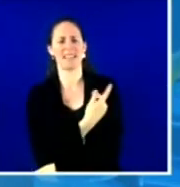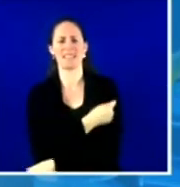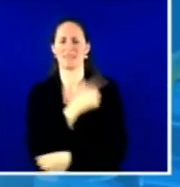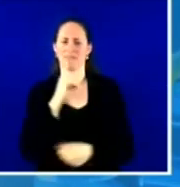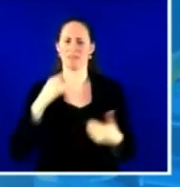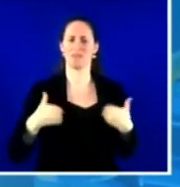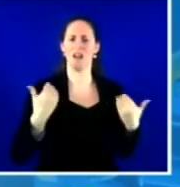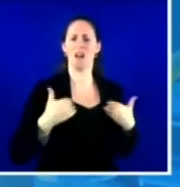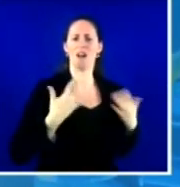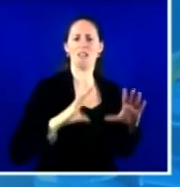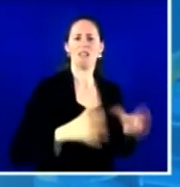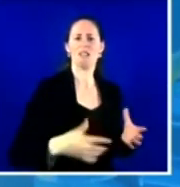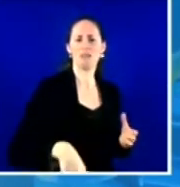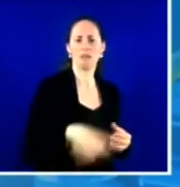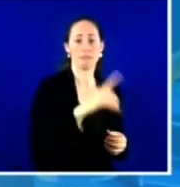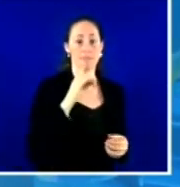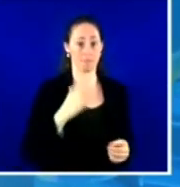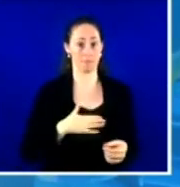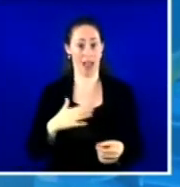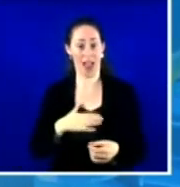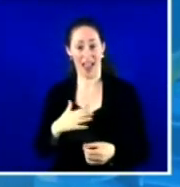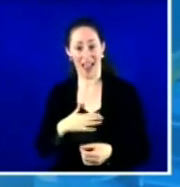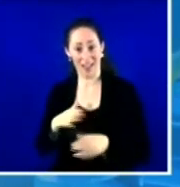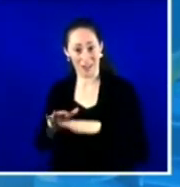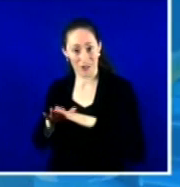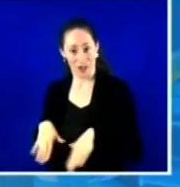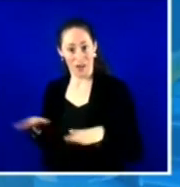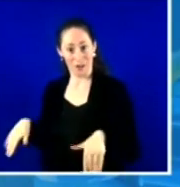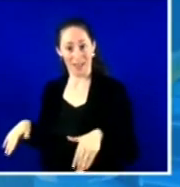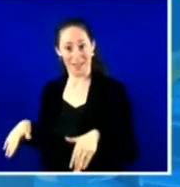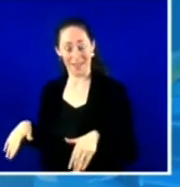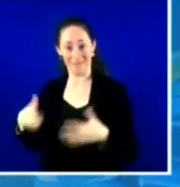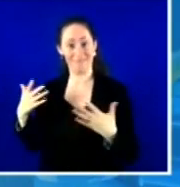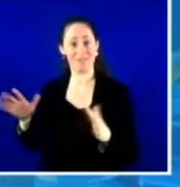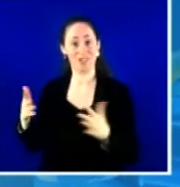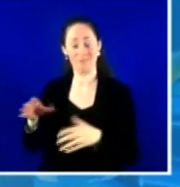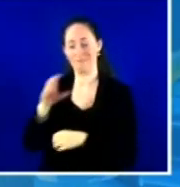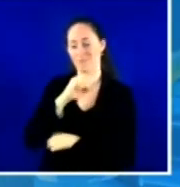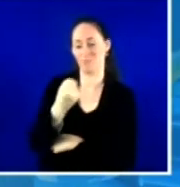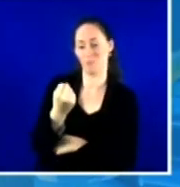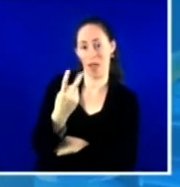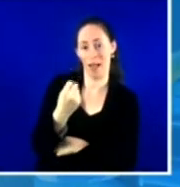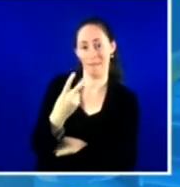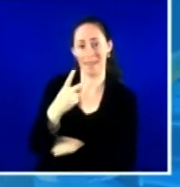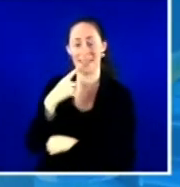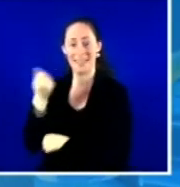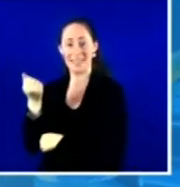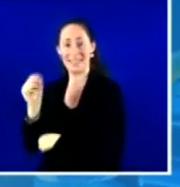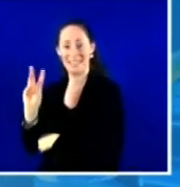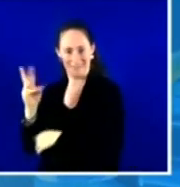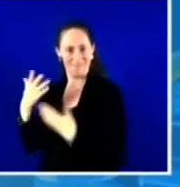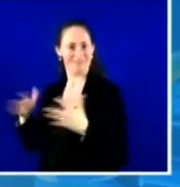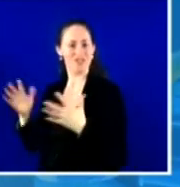vaccines, I have a 12 and 16 year old at home. So, you know, and I think three key things. First is that, as you just pointed out,